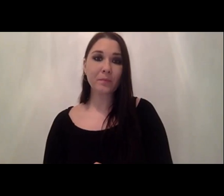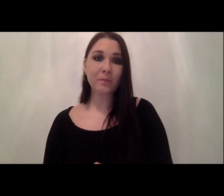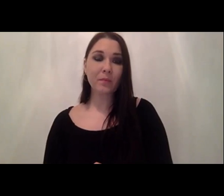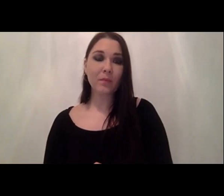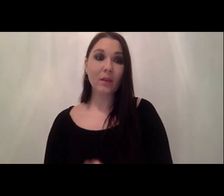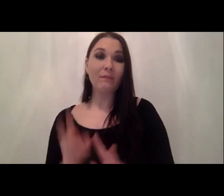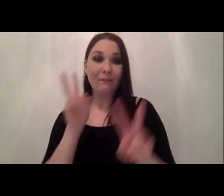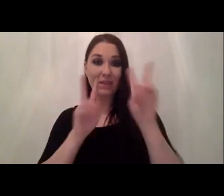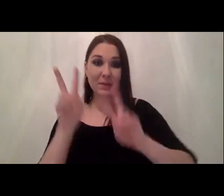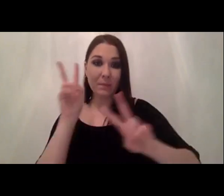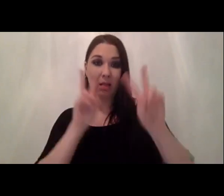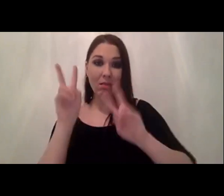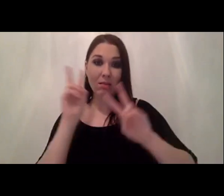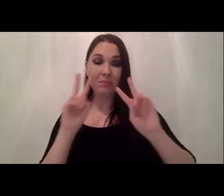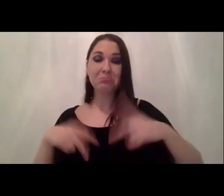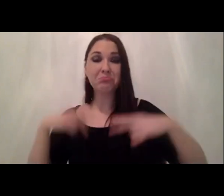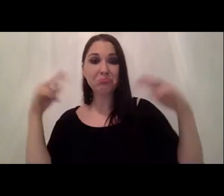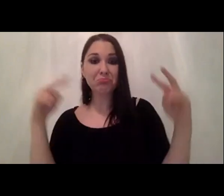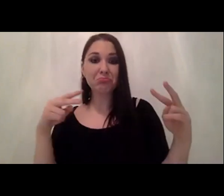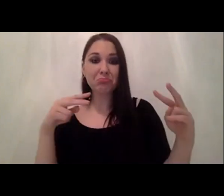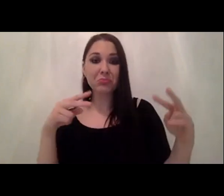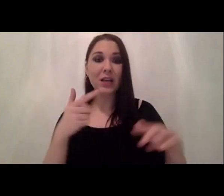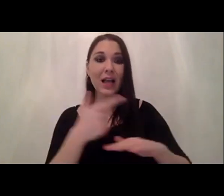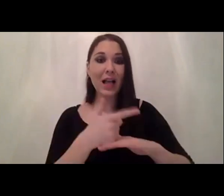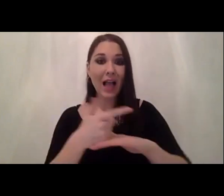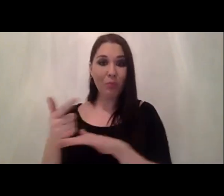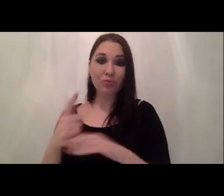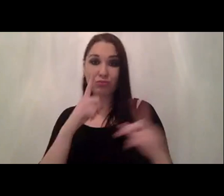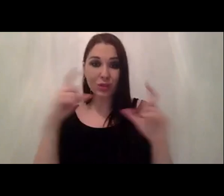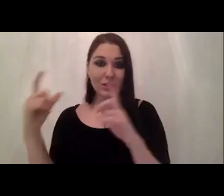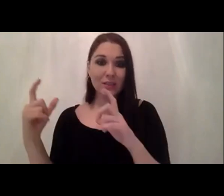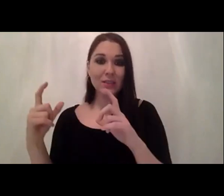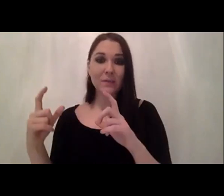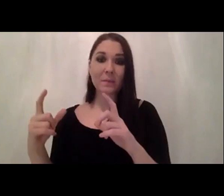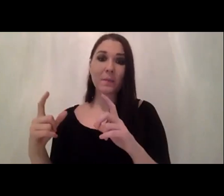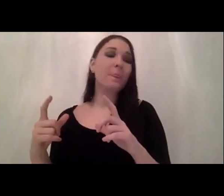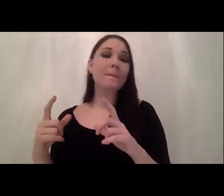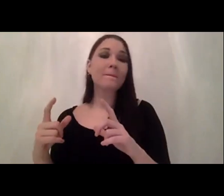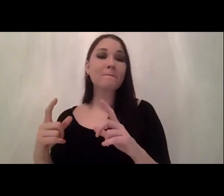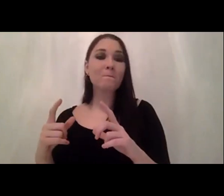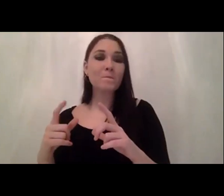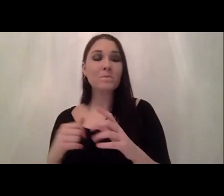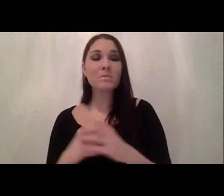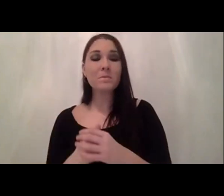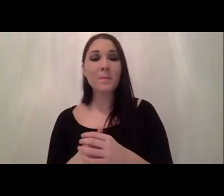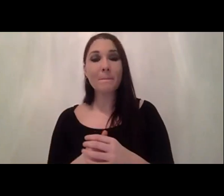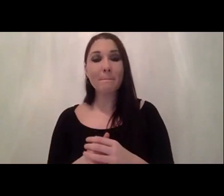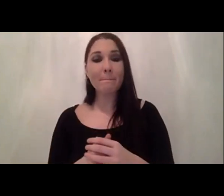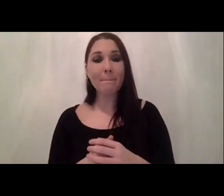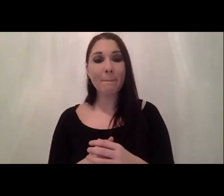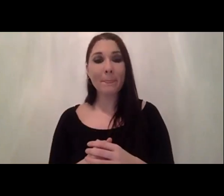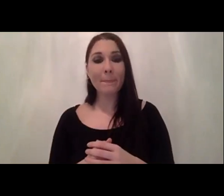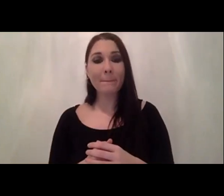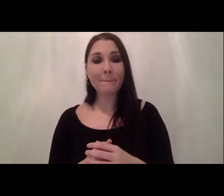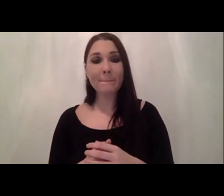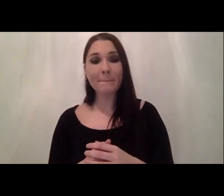spectrum spectrum there are cameras for instance for hyperspectral hyperspectral cameras multi-spectral cameras